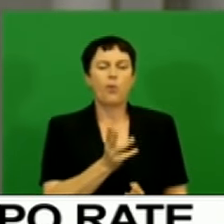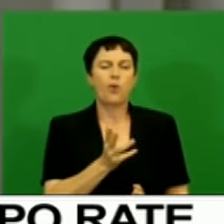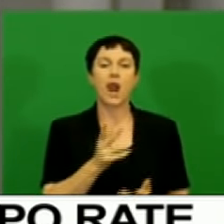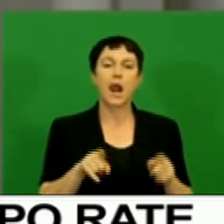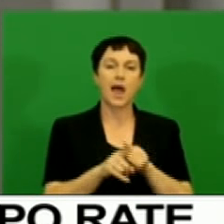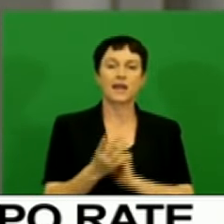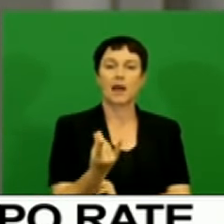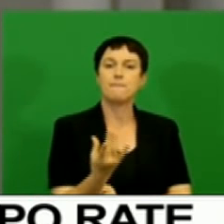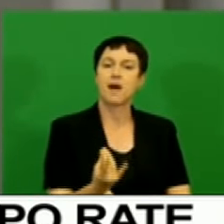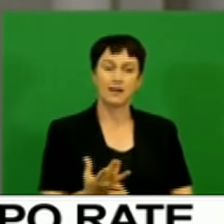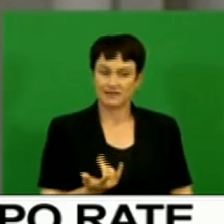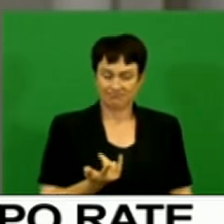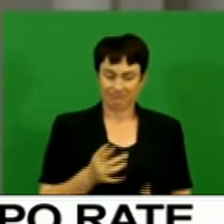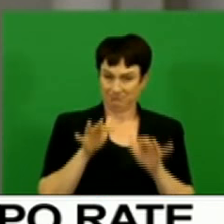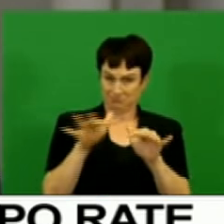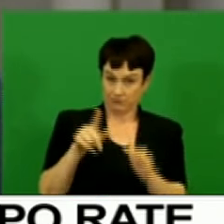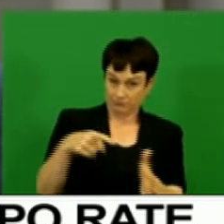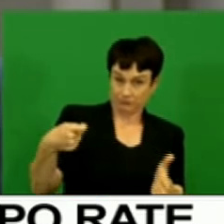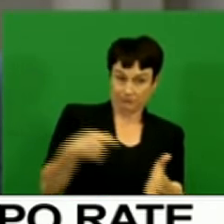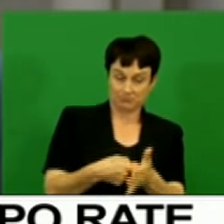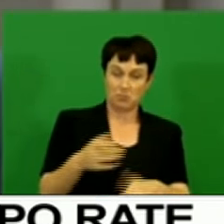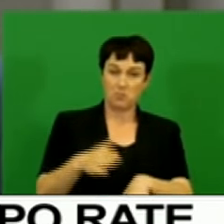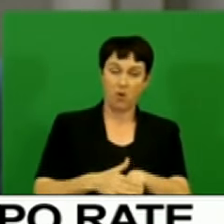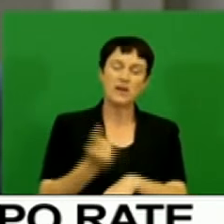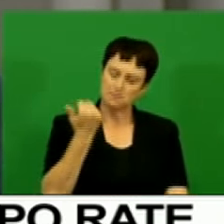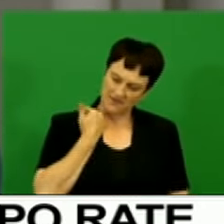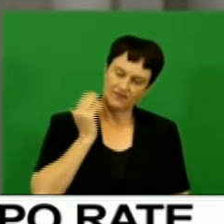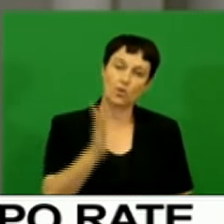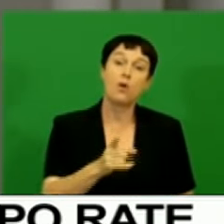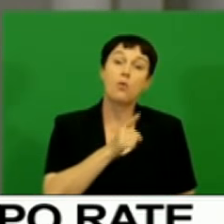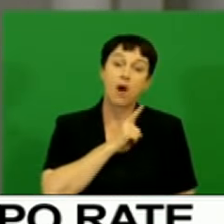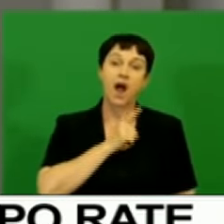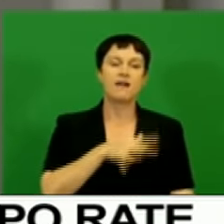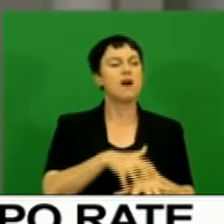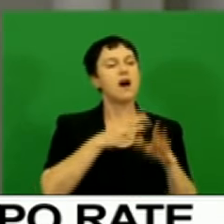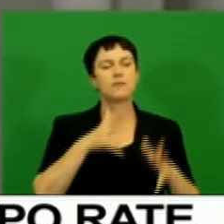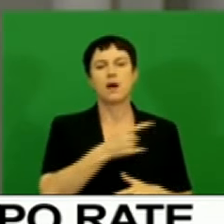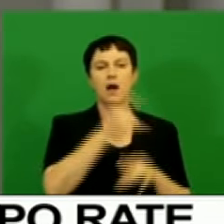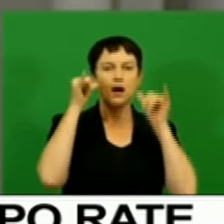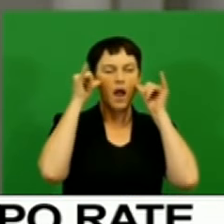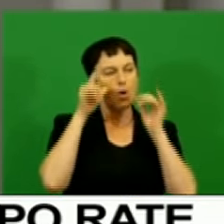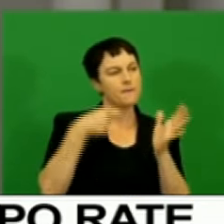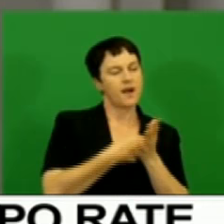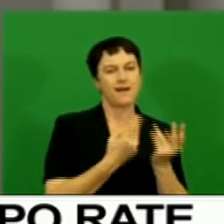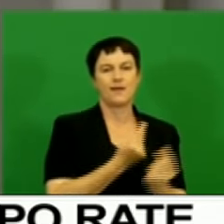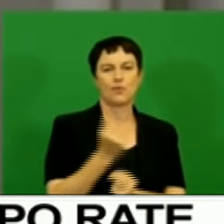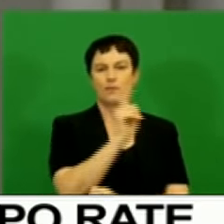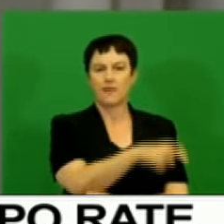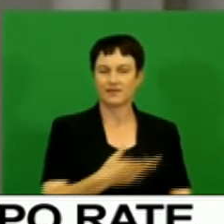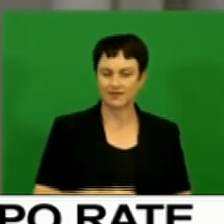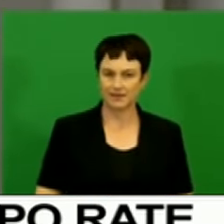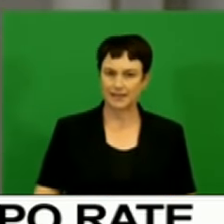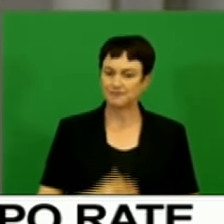heads. Although the bank's inflation forecast assumes that food price inflation has more or less peaked,